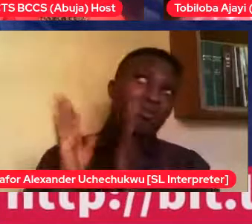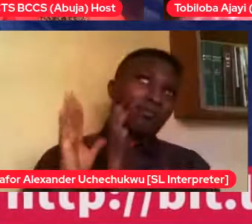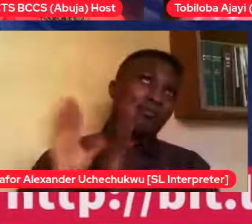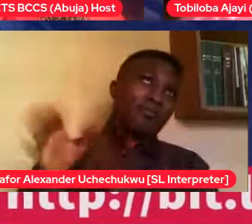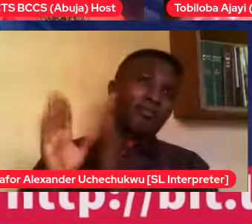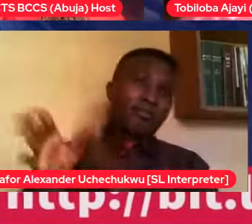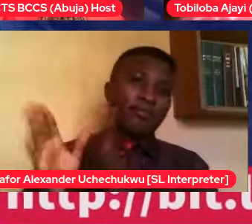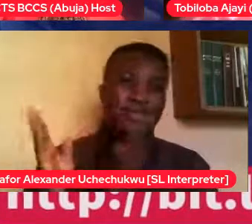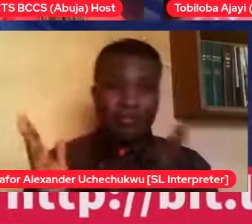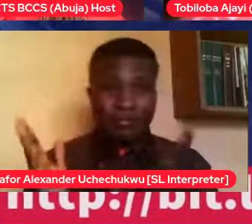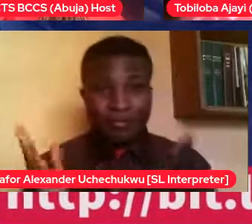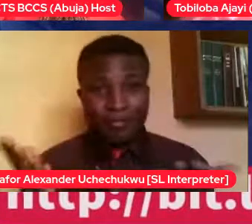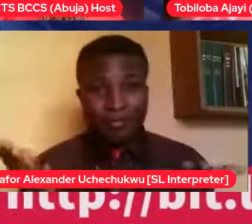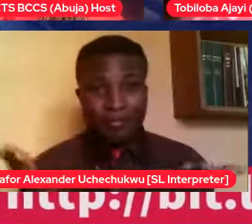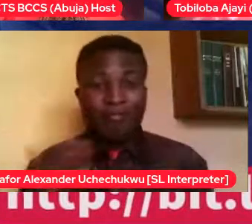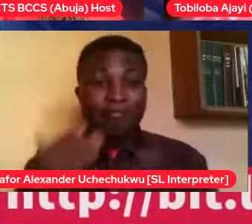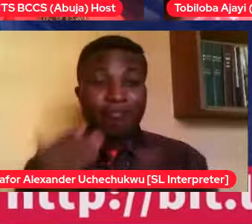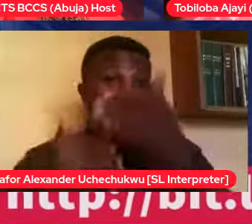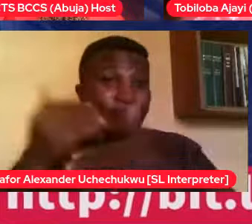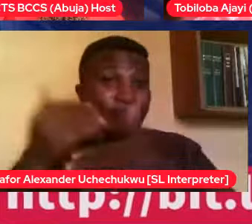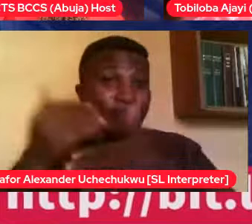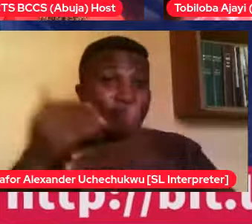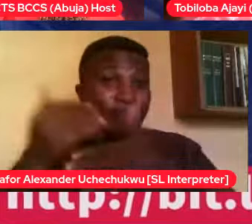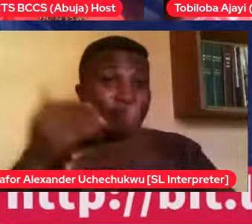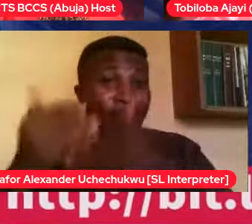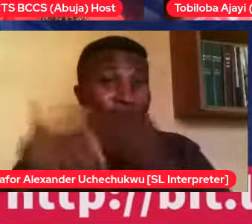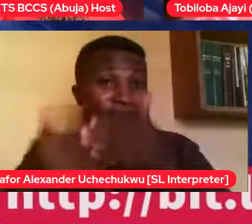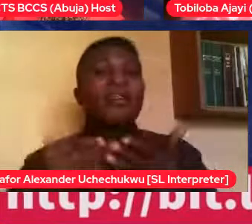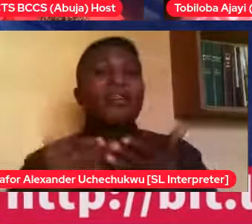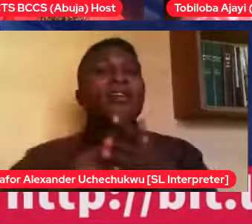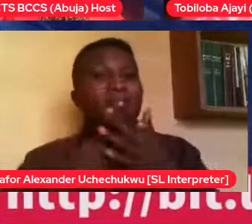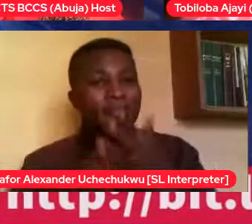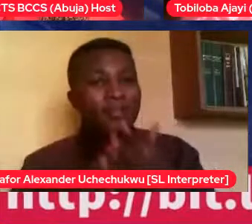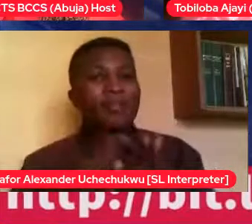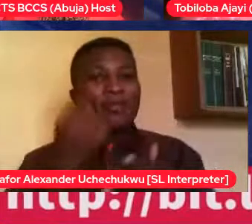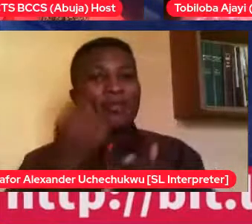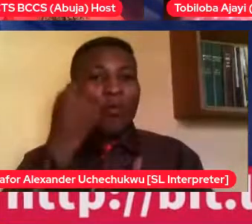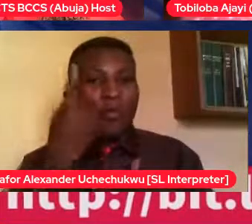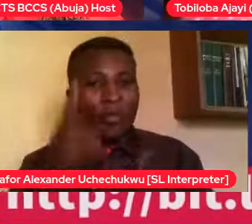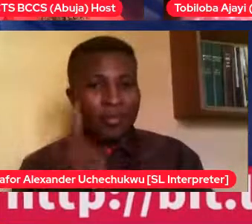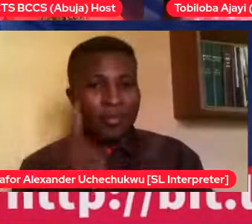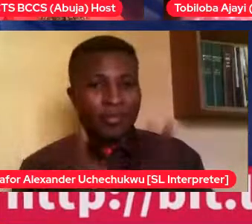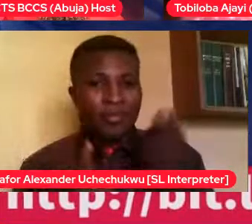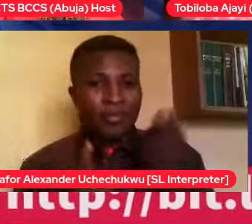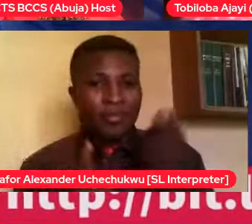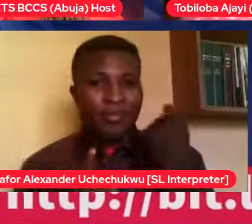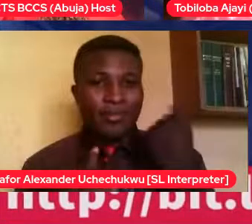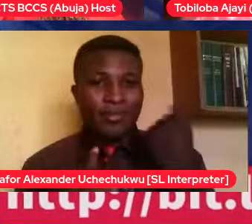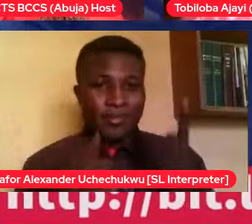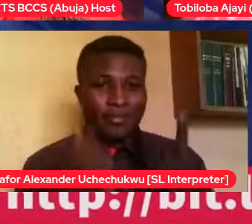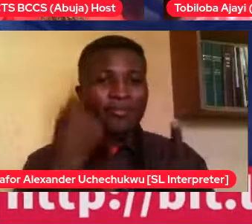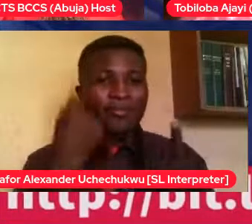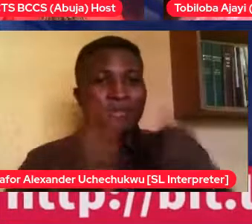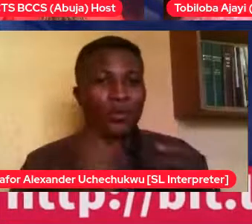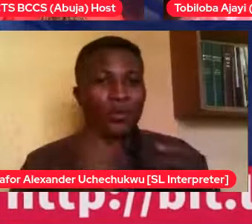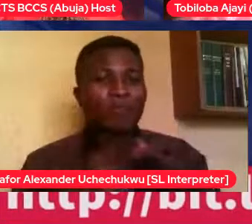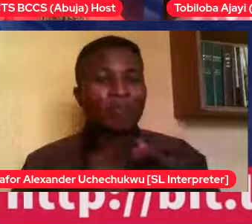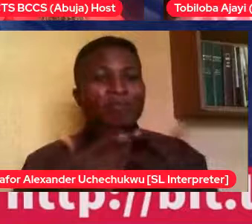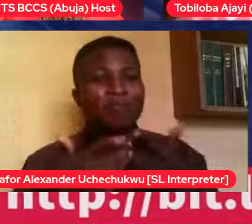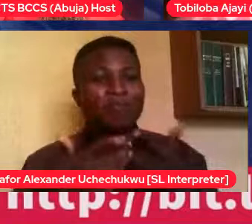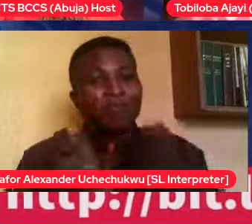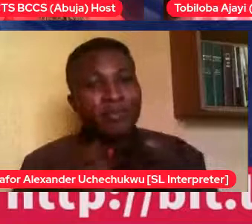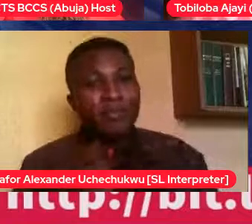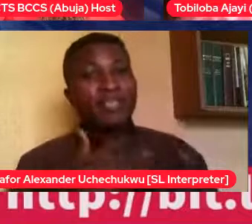my own movement difficulties. I think we probably wasted, like, a whole pack of pads, just basically teaching me how to fix it properly.